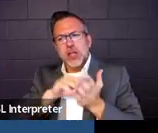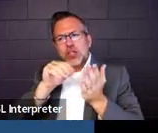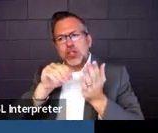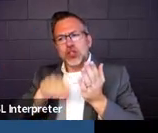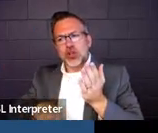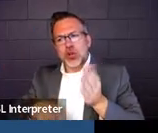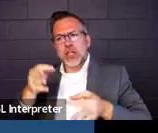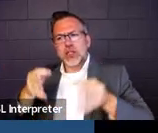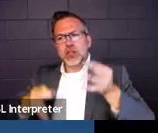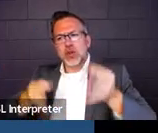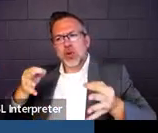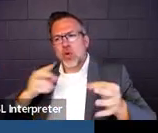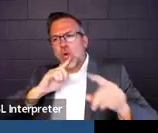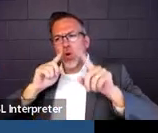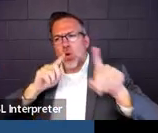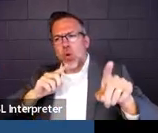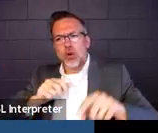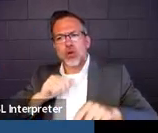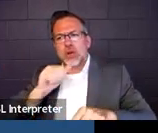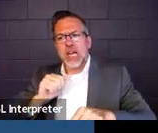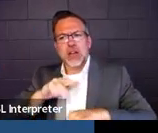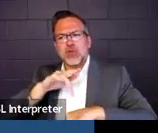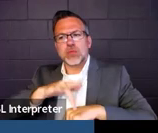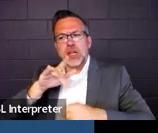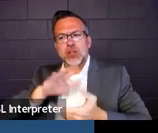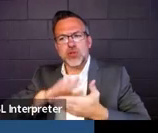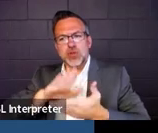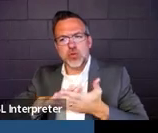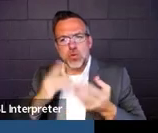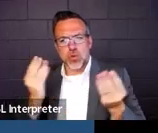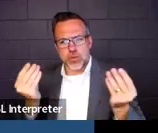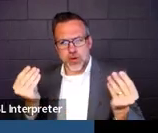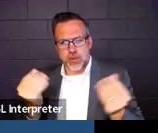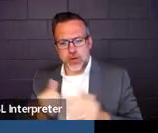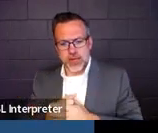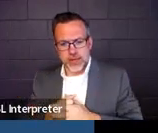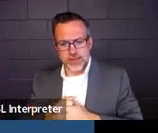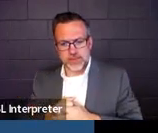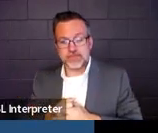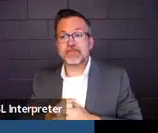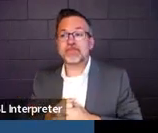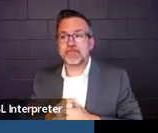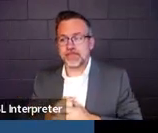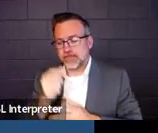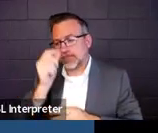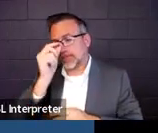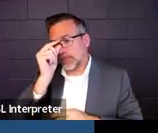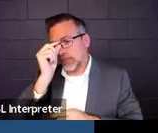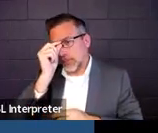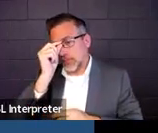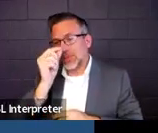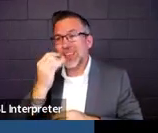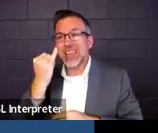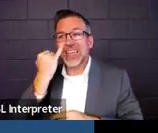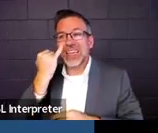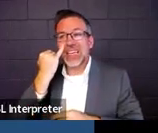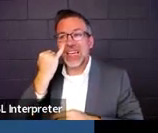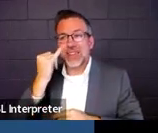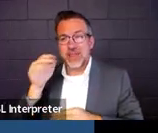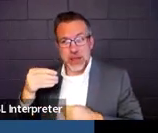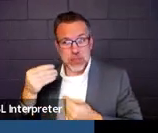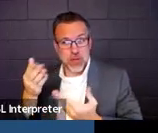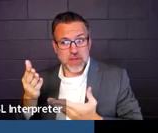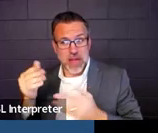ordered not to be on school property. So if they're getting tutoring, I'm assuming,